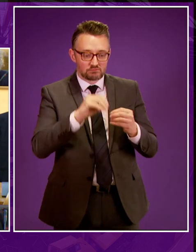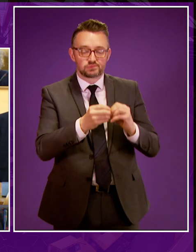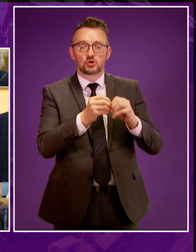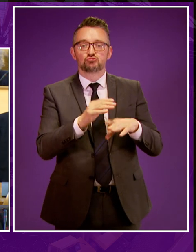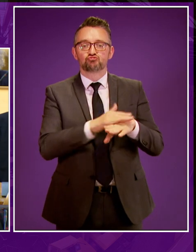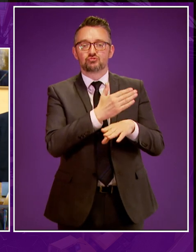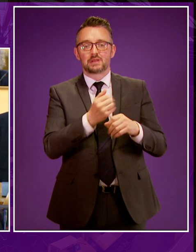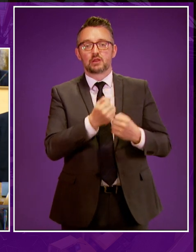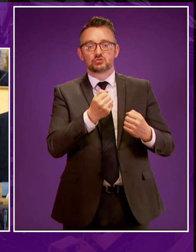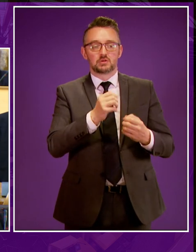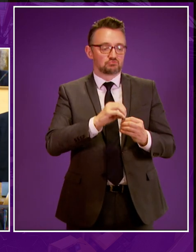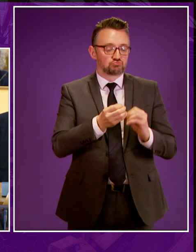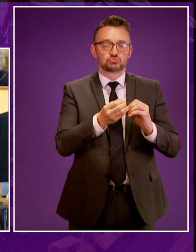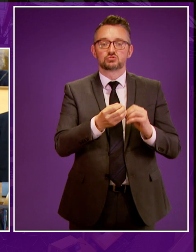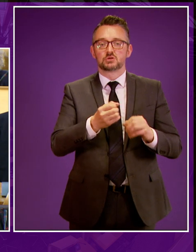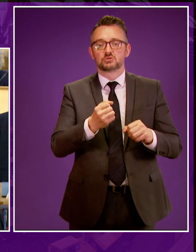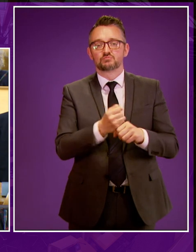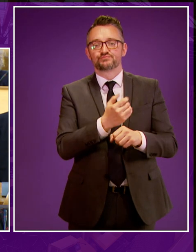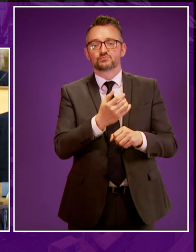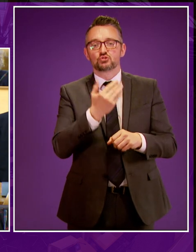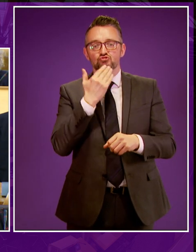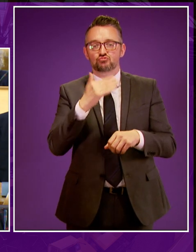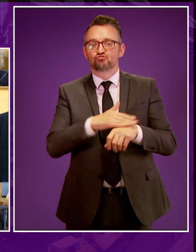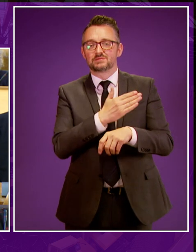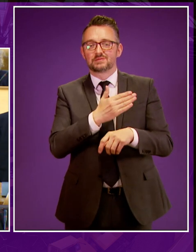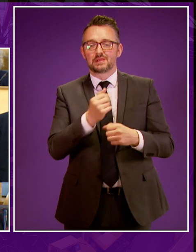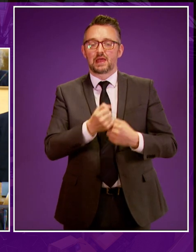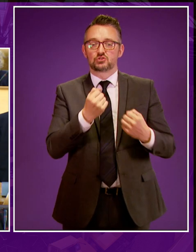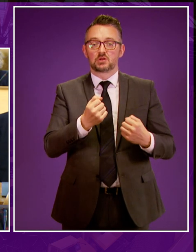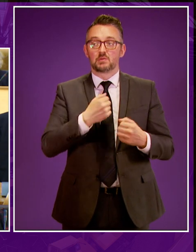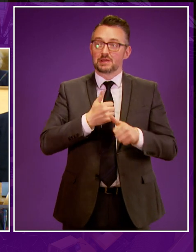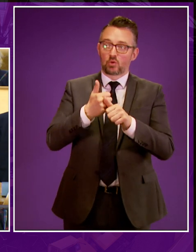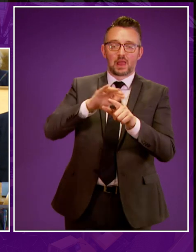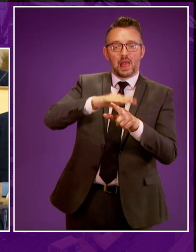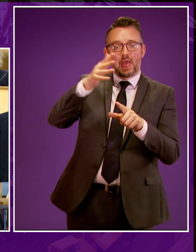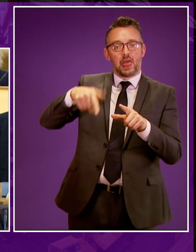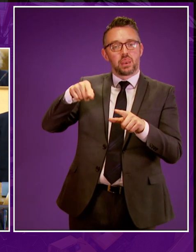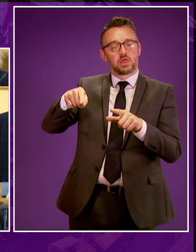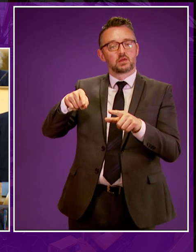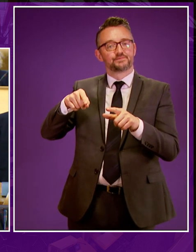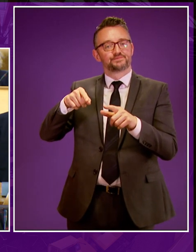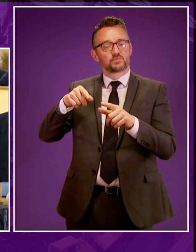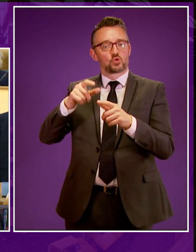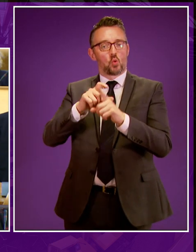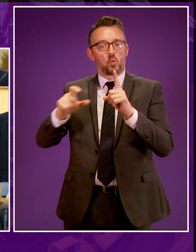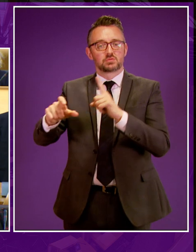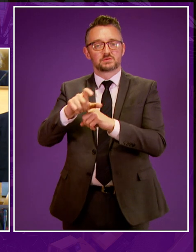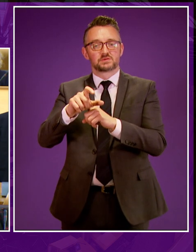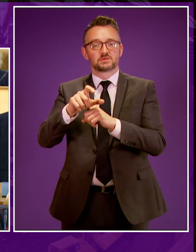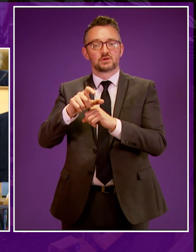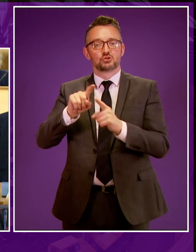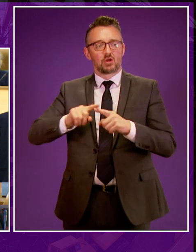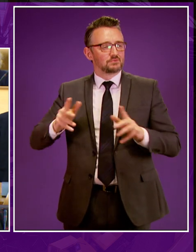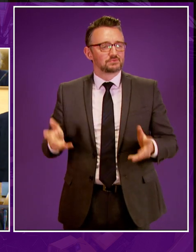energy and heat for local use. In my own region, I am supporting the hilltop communities of Warnlockhead and Lead Hills in their